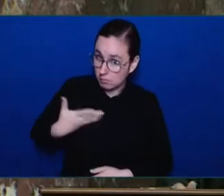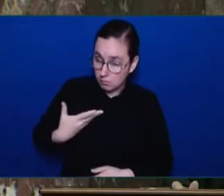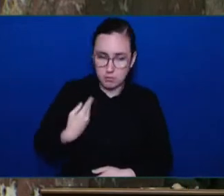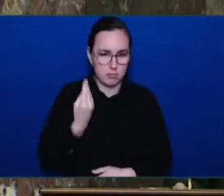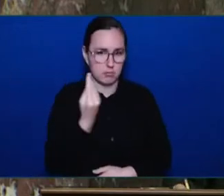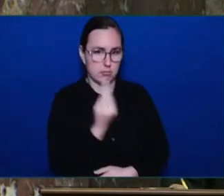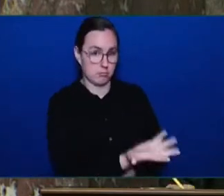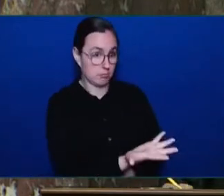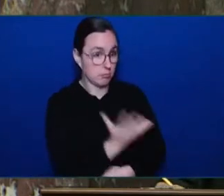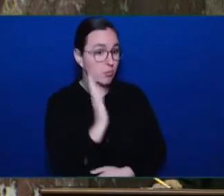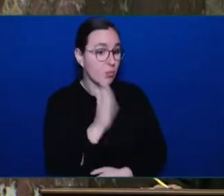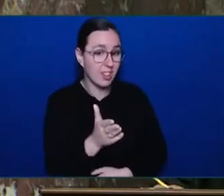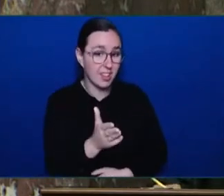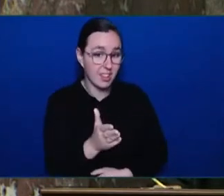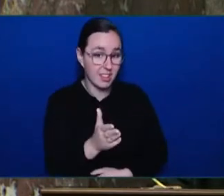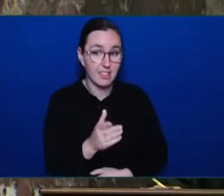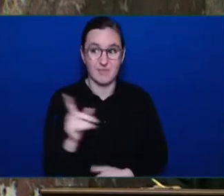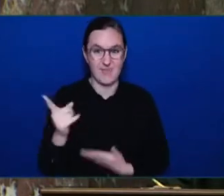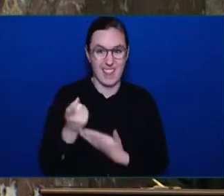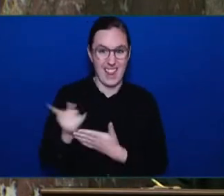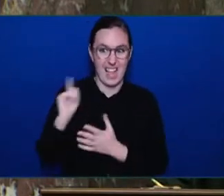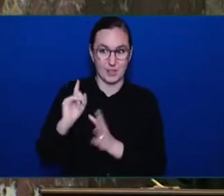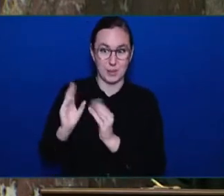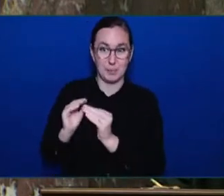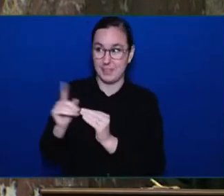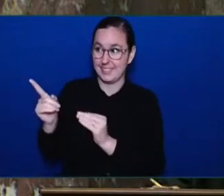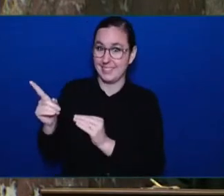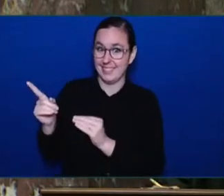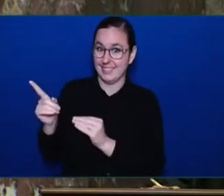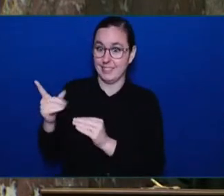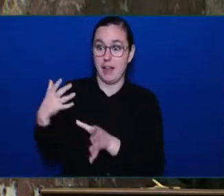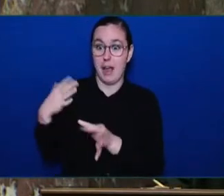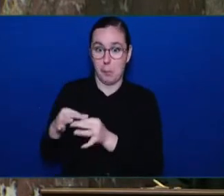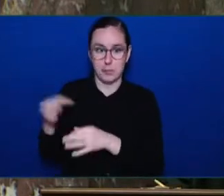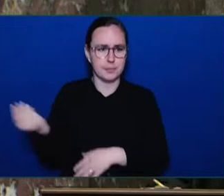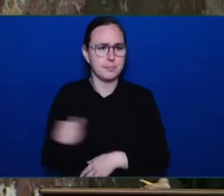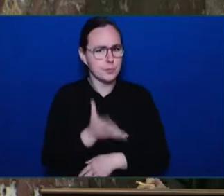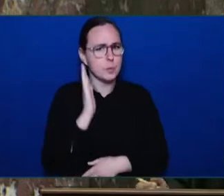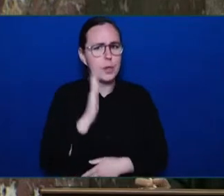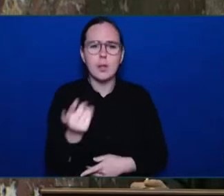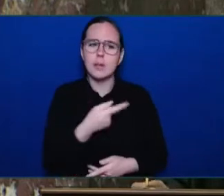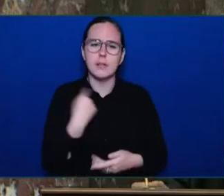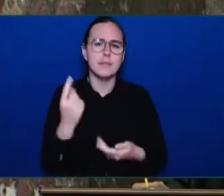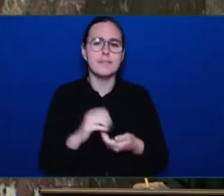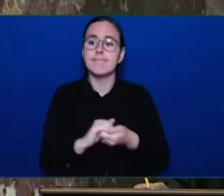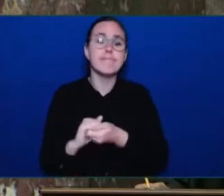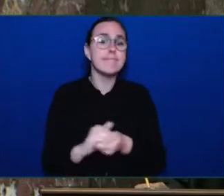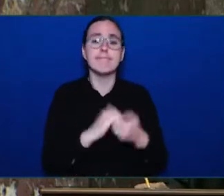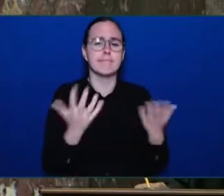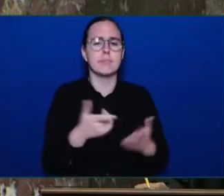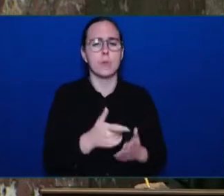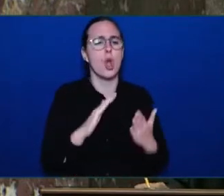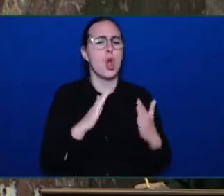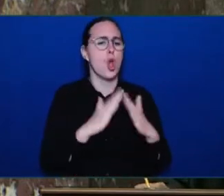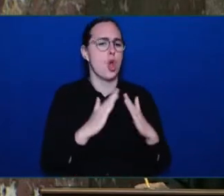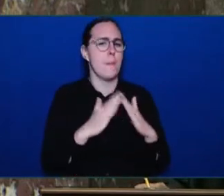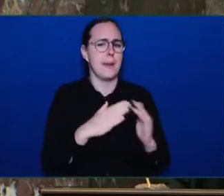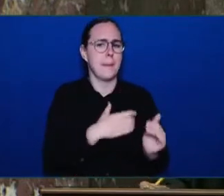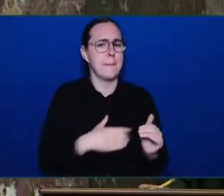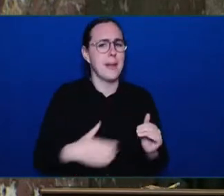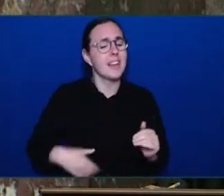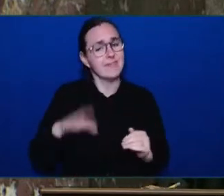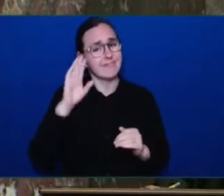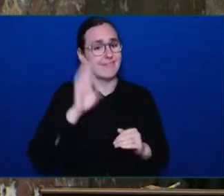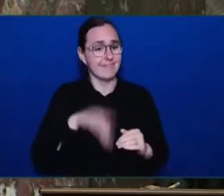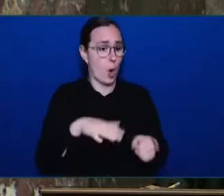again. We're working closely with them because we accept that there's a partnership between local government and the province. And, Mr. Speaker, we